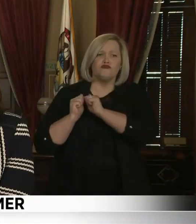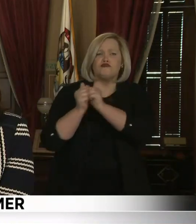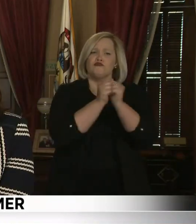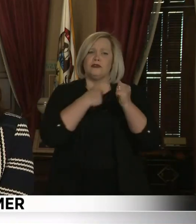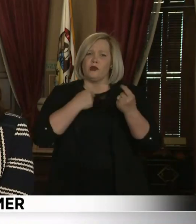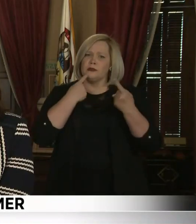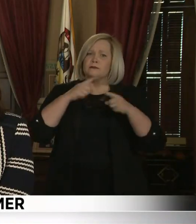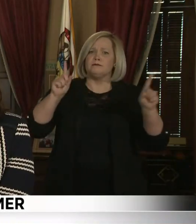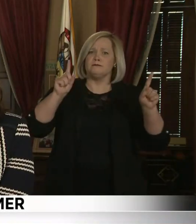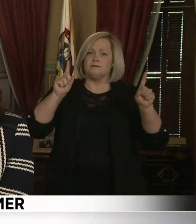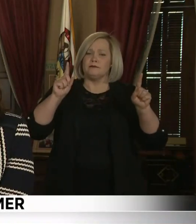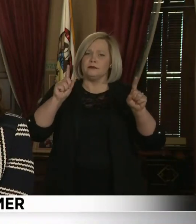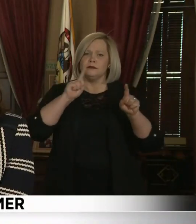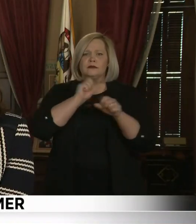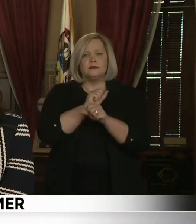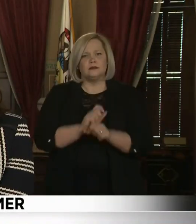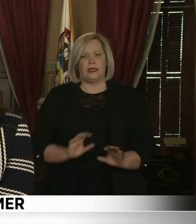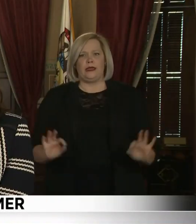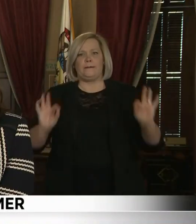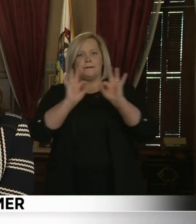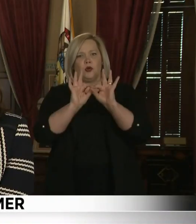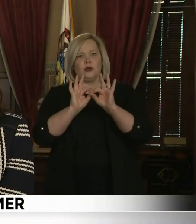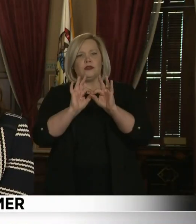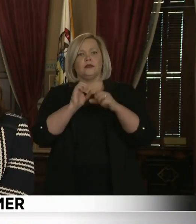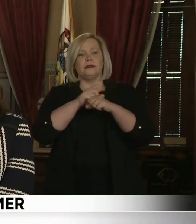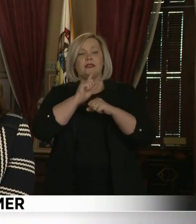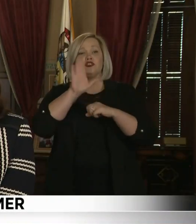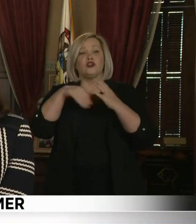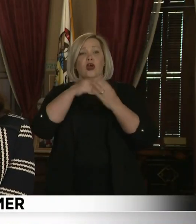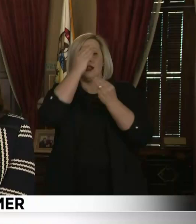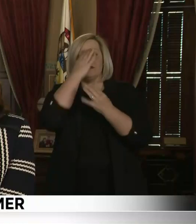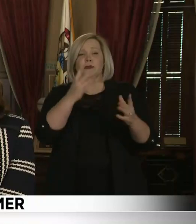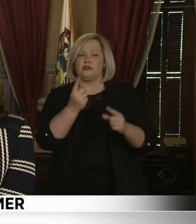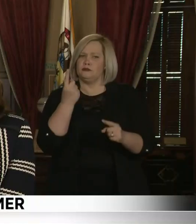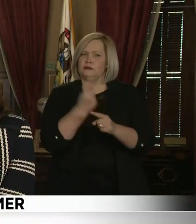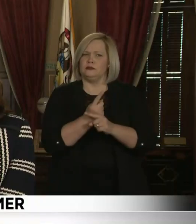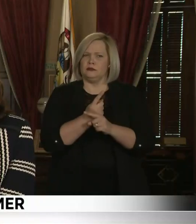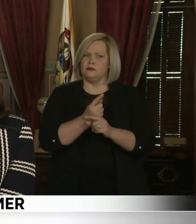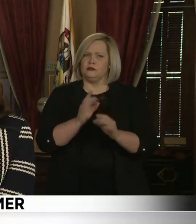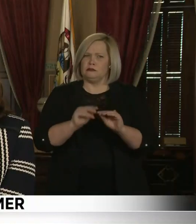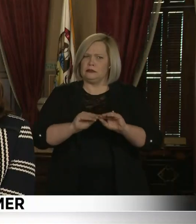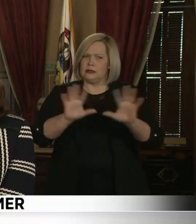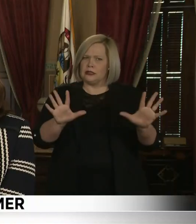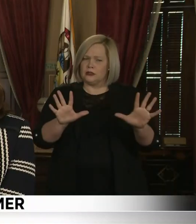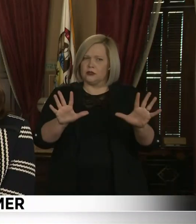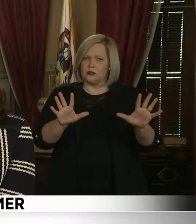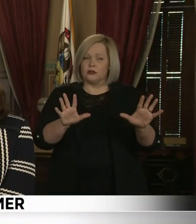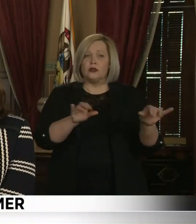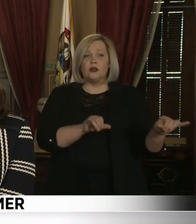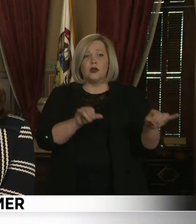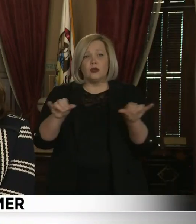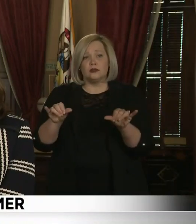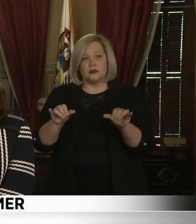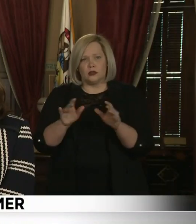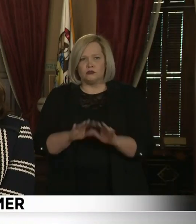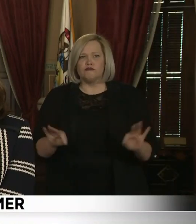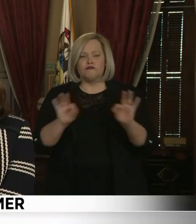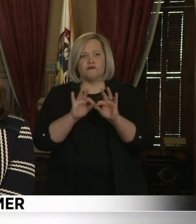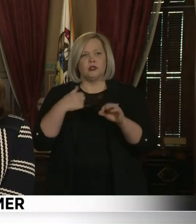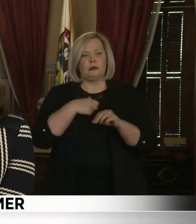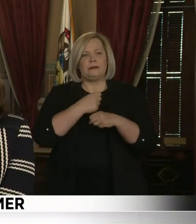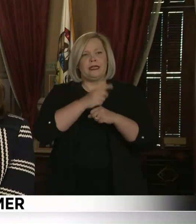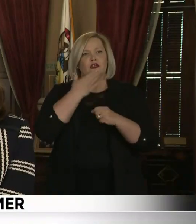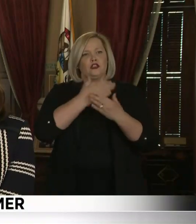this is so important that people have good, accurate information. Just as important, it's critical that we are making decisions that are in the best